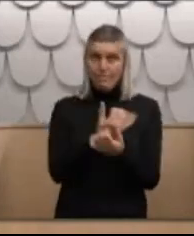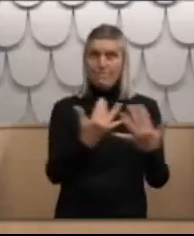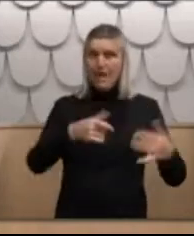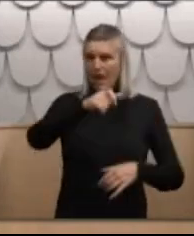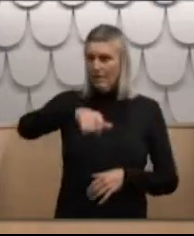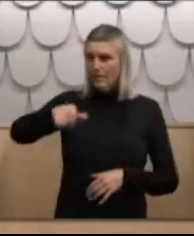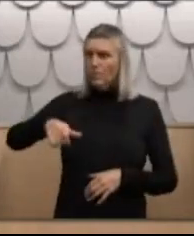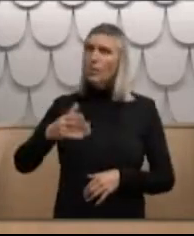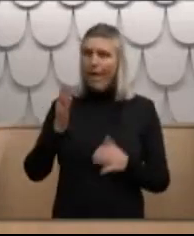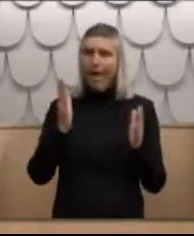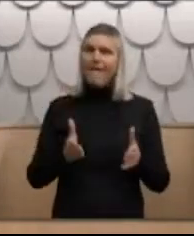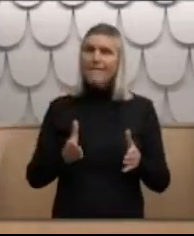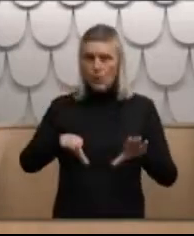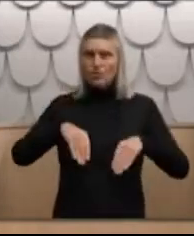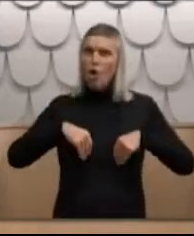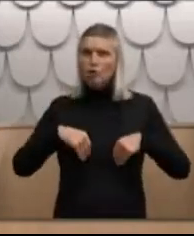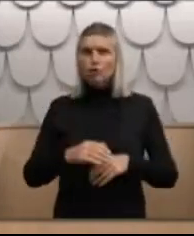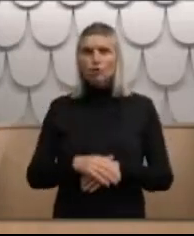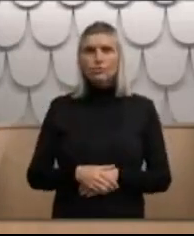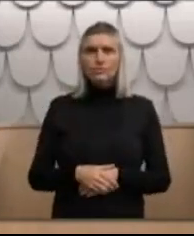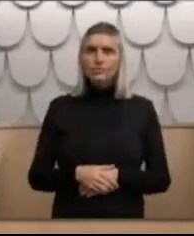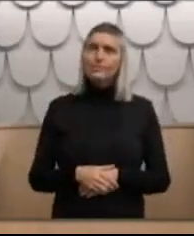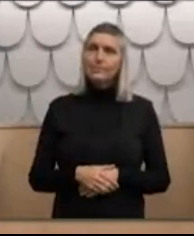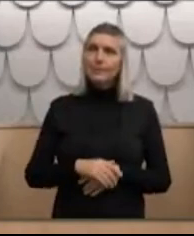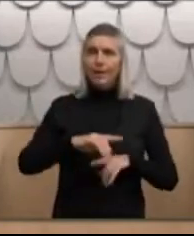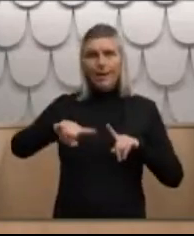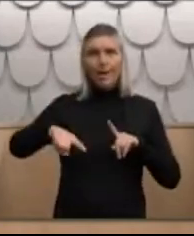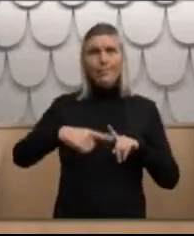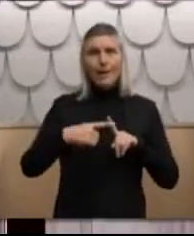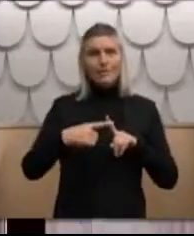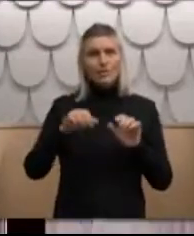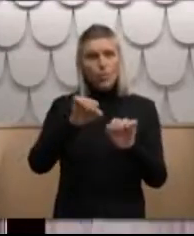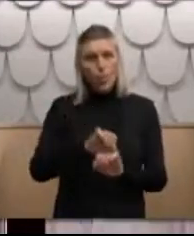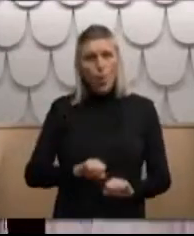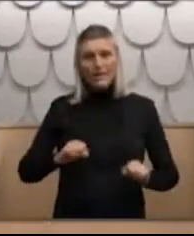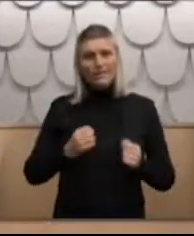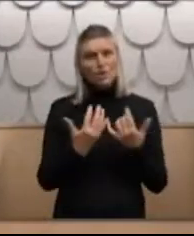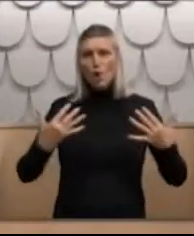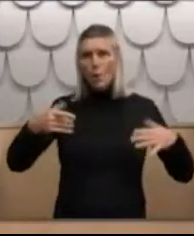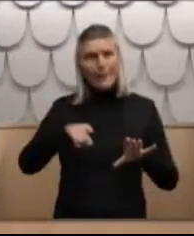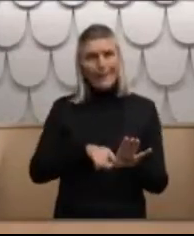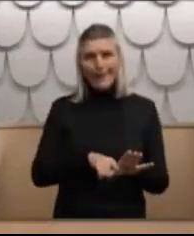we need to acknowledge and how long it's taken for us to really